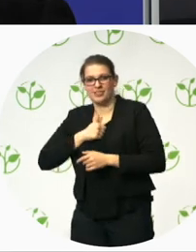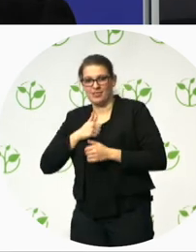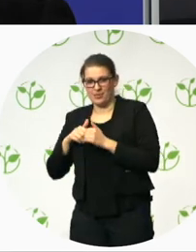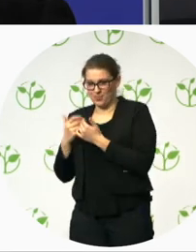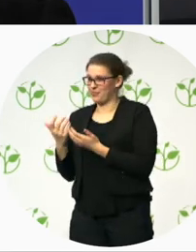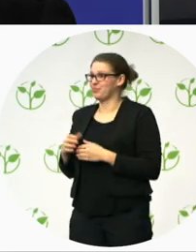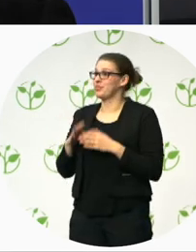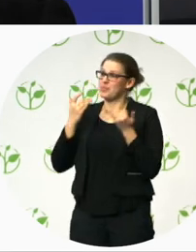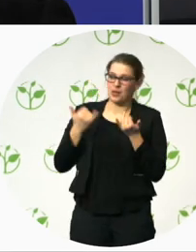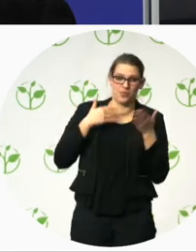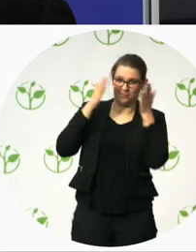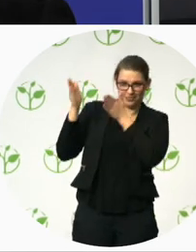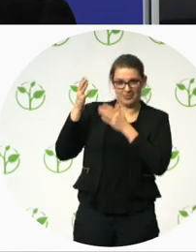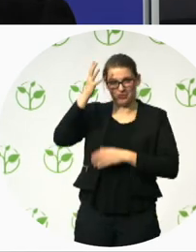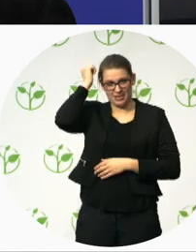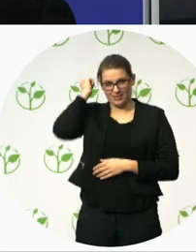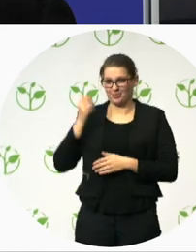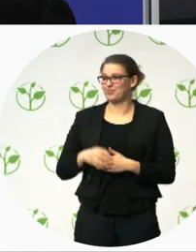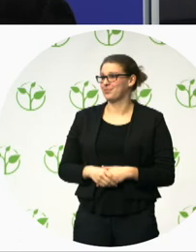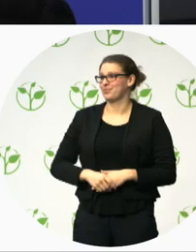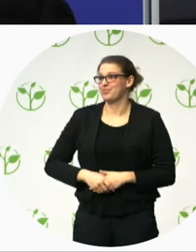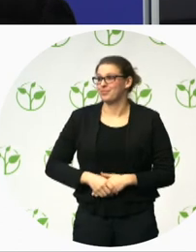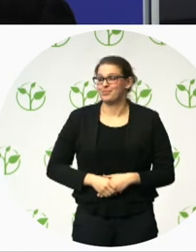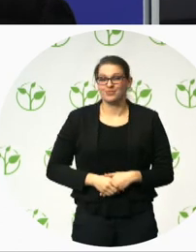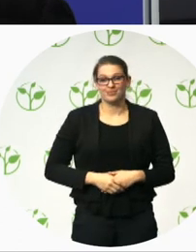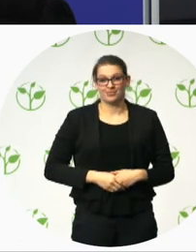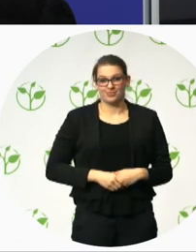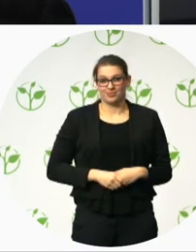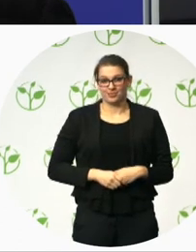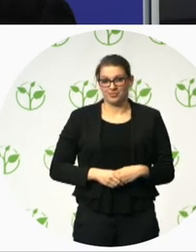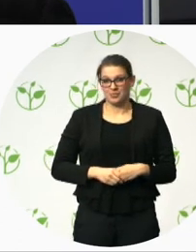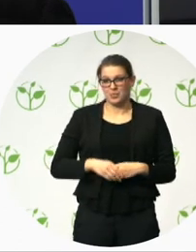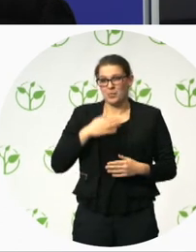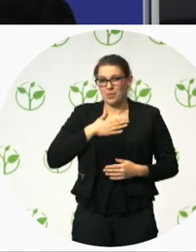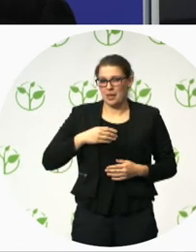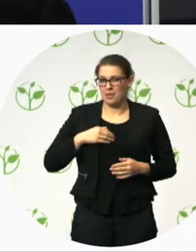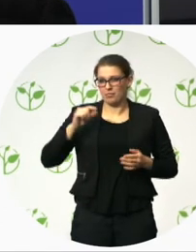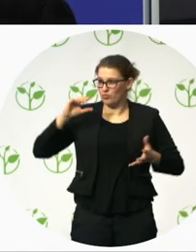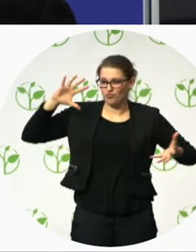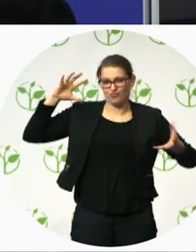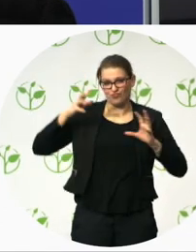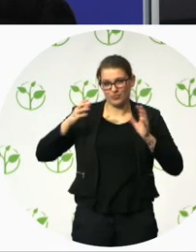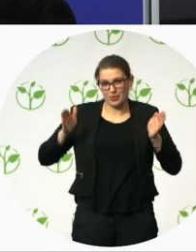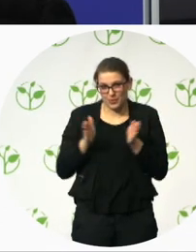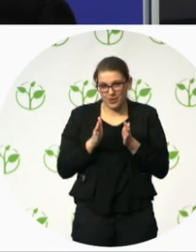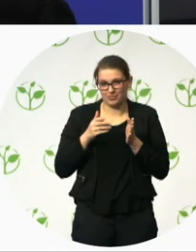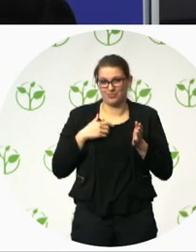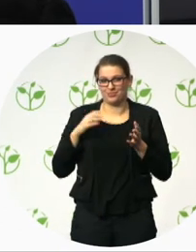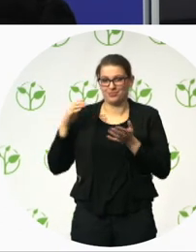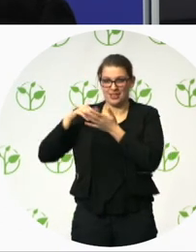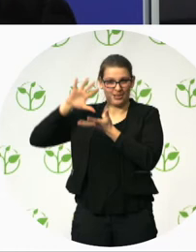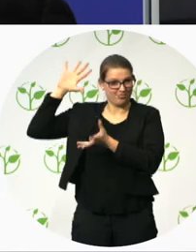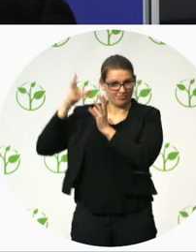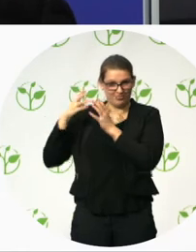Yeah, it's working. Okay, a short summary of, uh, seven presentations is quite a challenge, but let's give it a try.